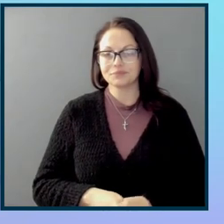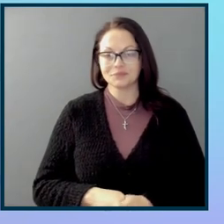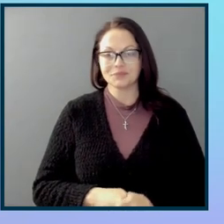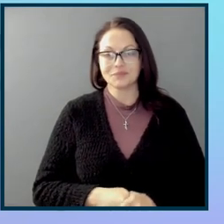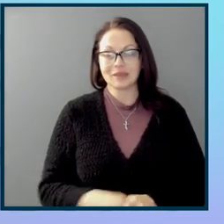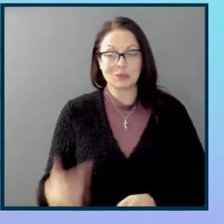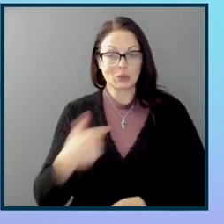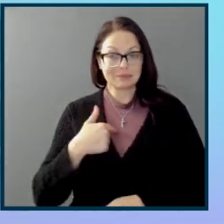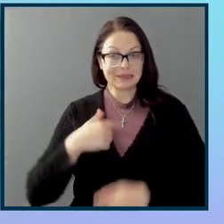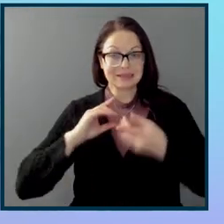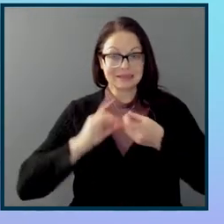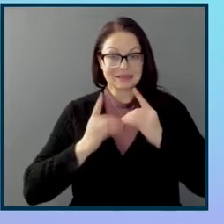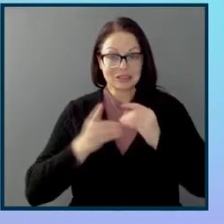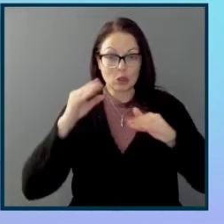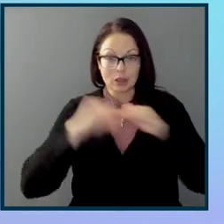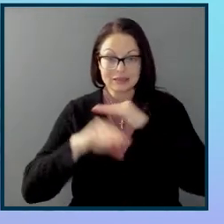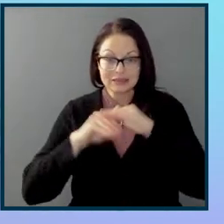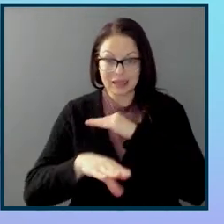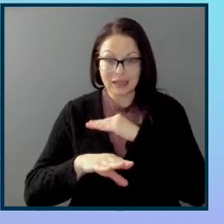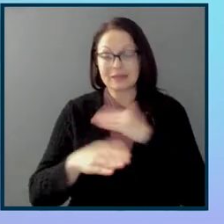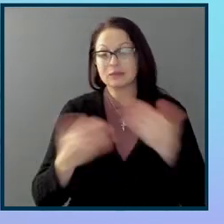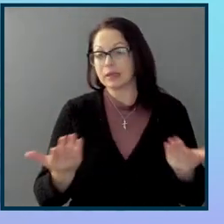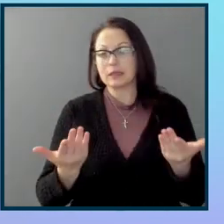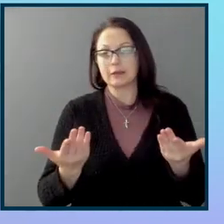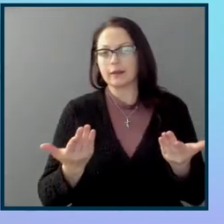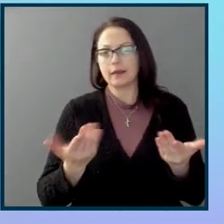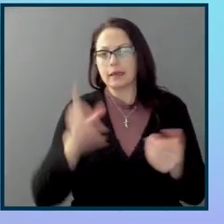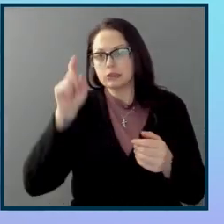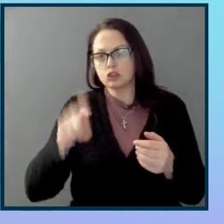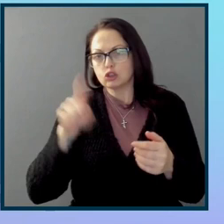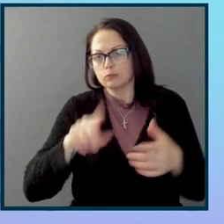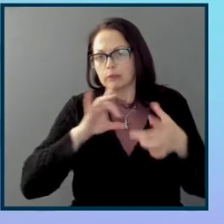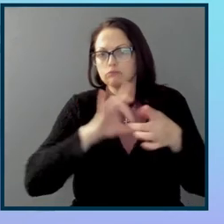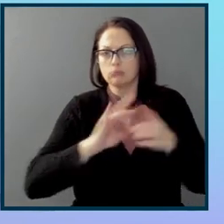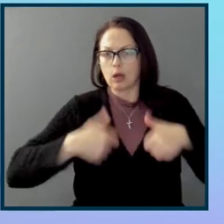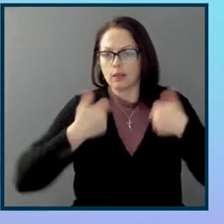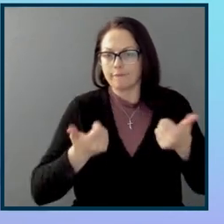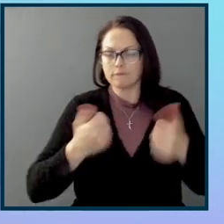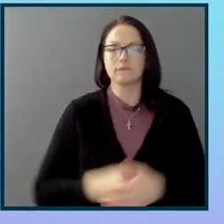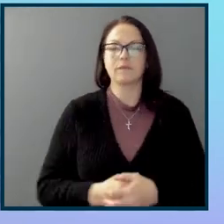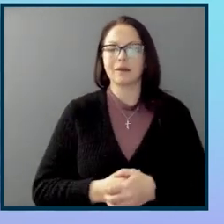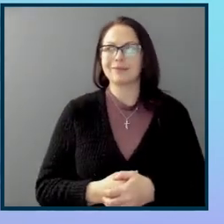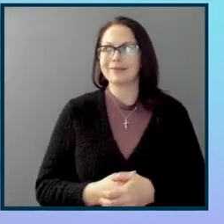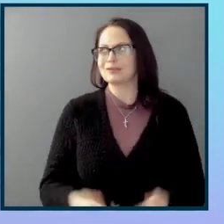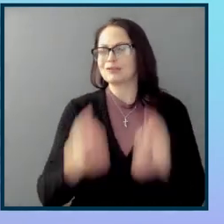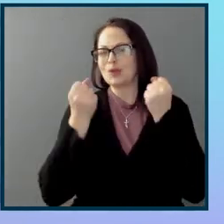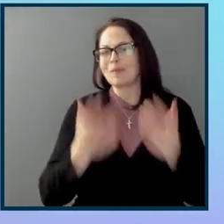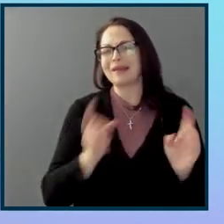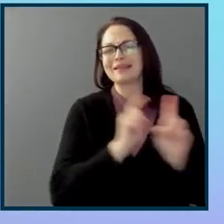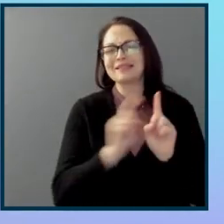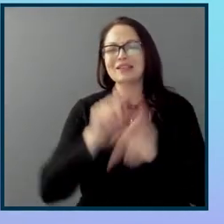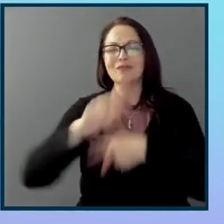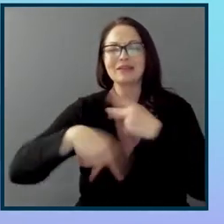digital accessibility is actually an ode to life. The billions of different human beings out there, just like